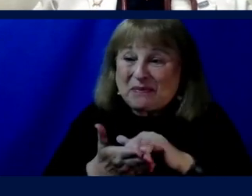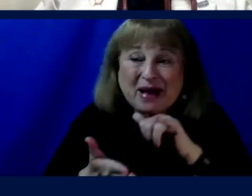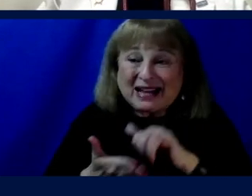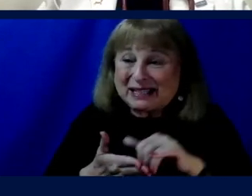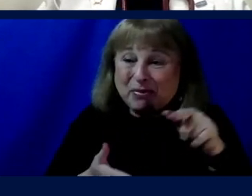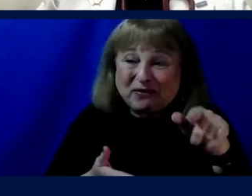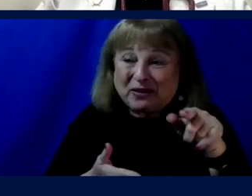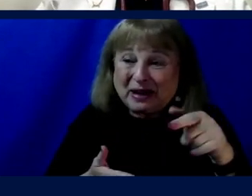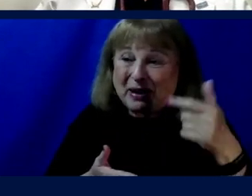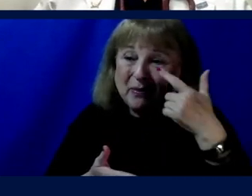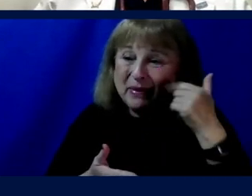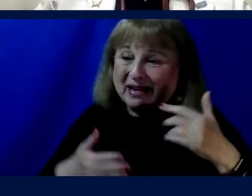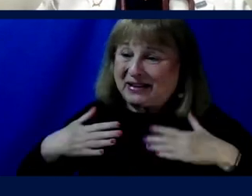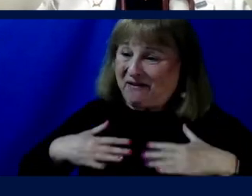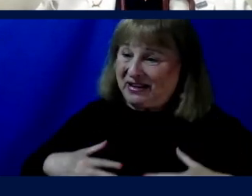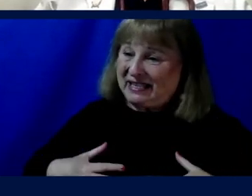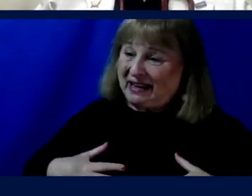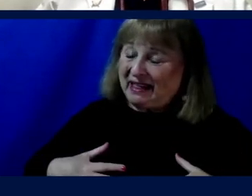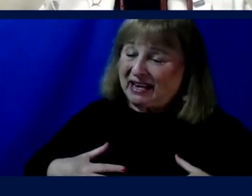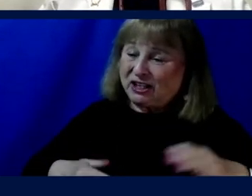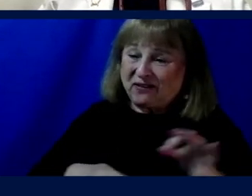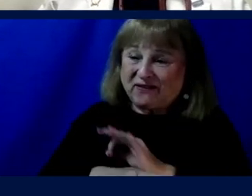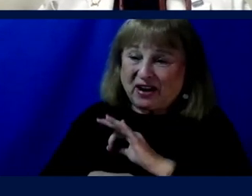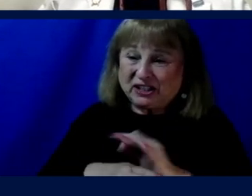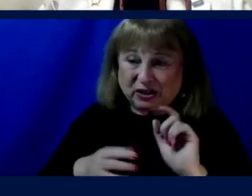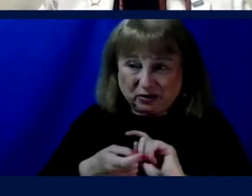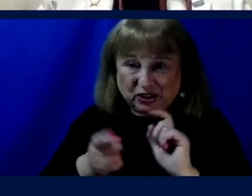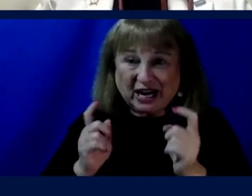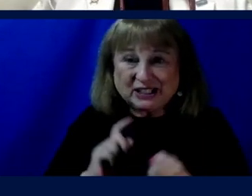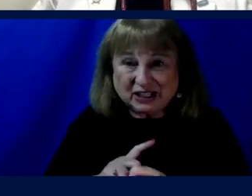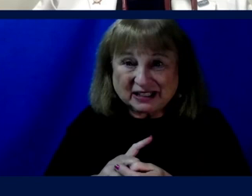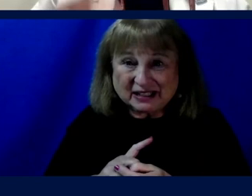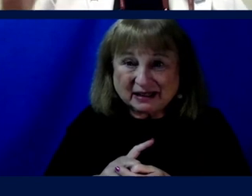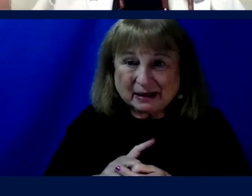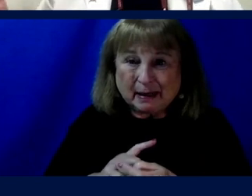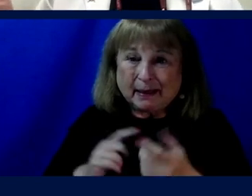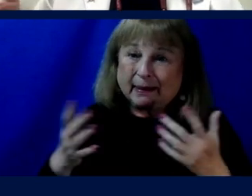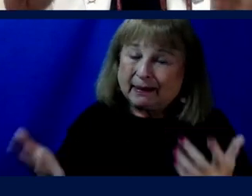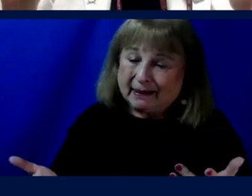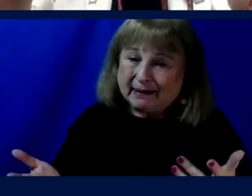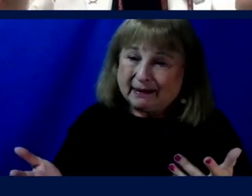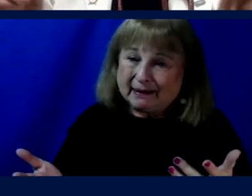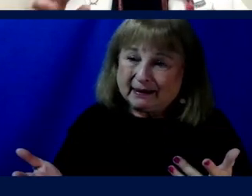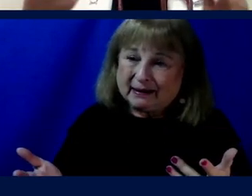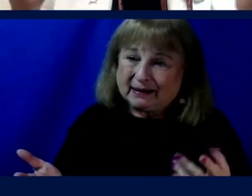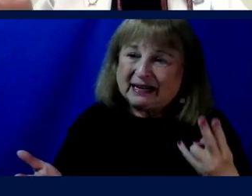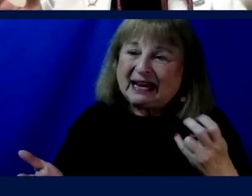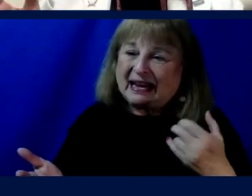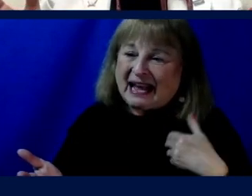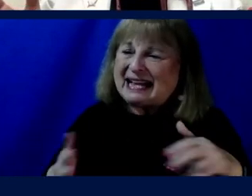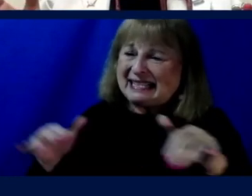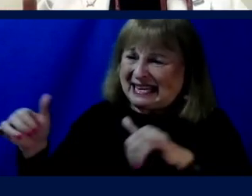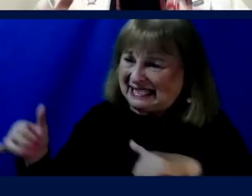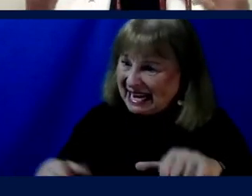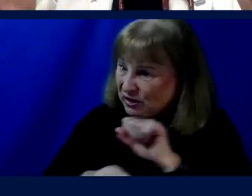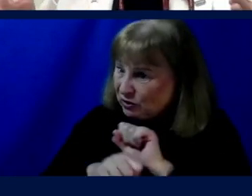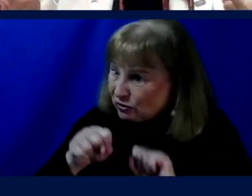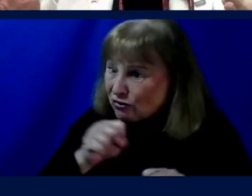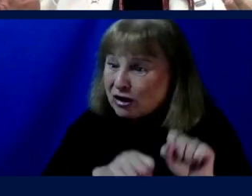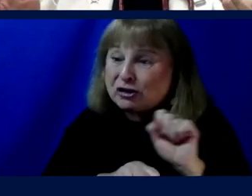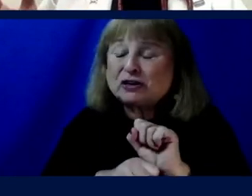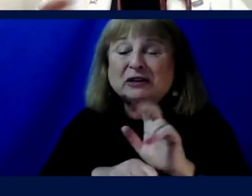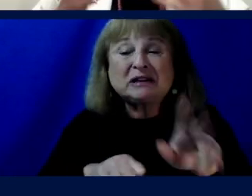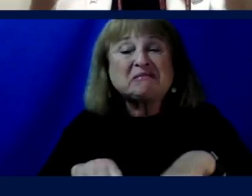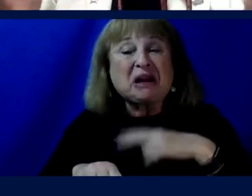him due to physiologic and functional changes. So he has a standard structure and